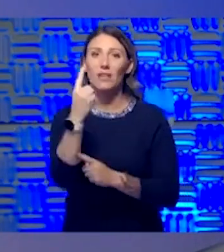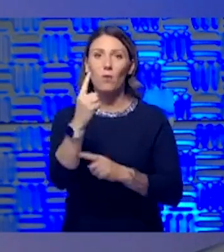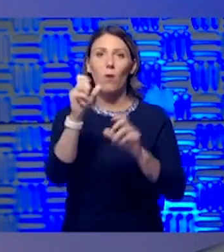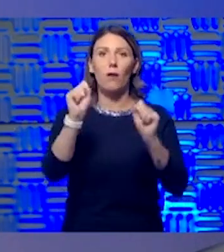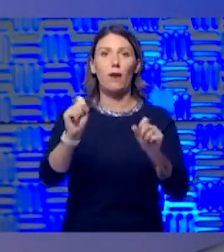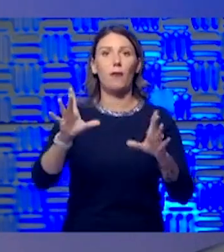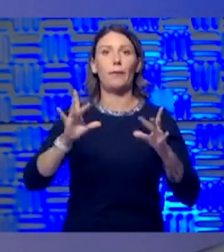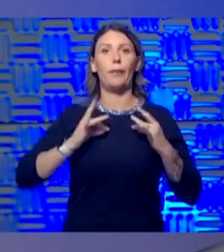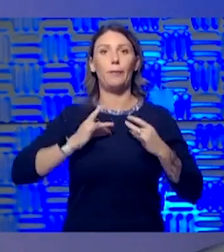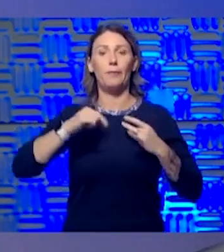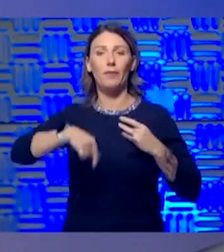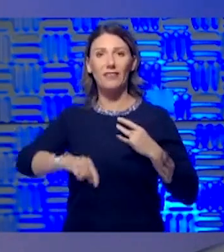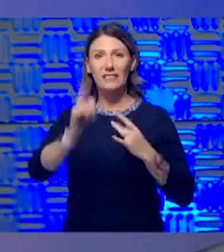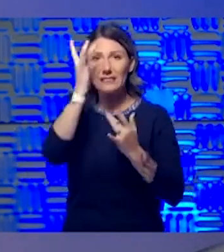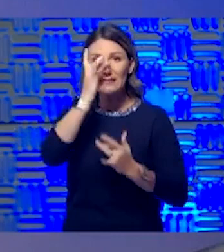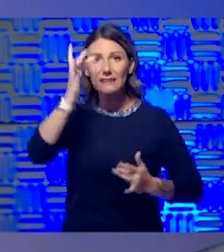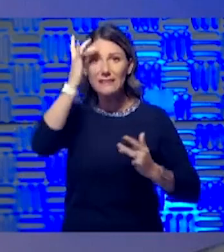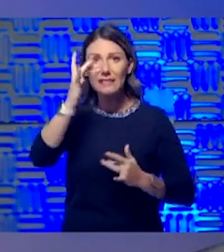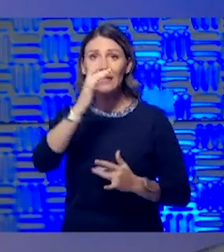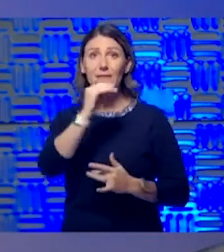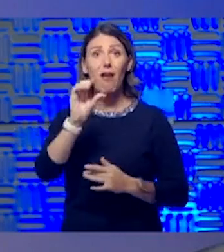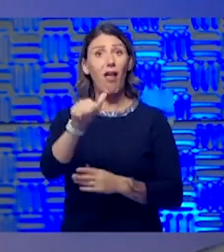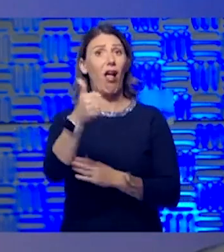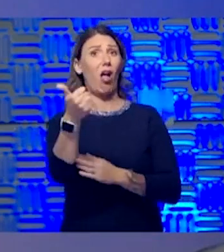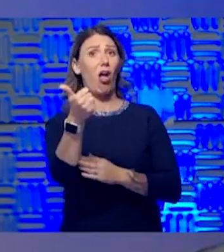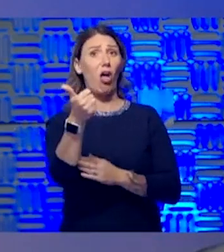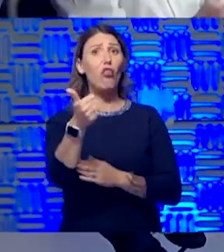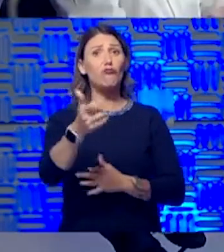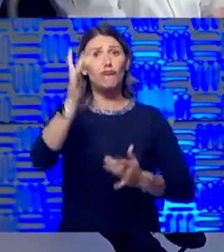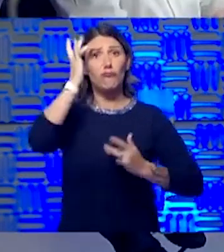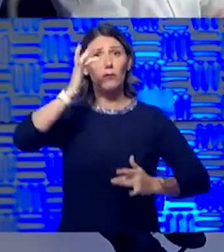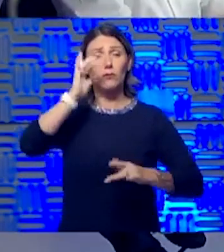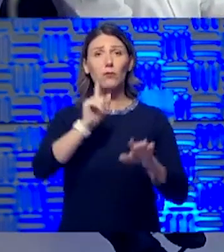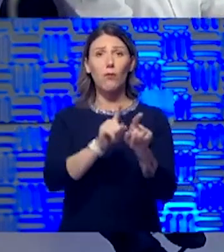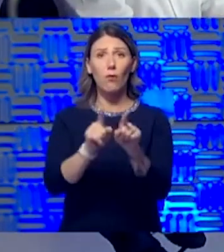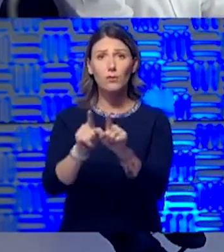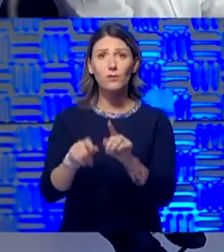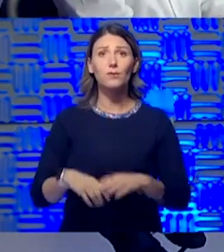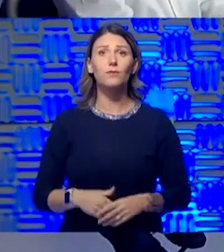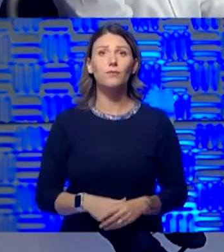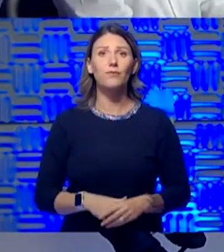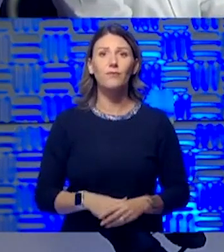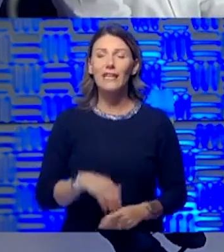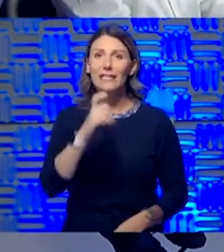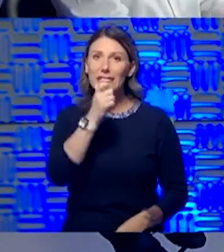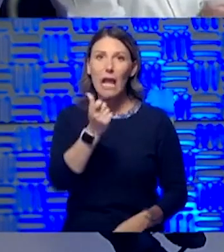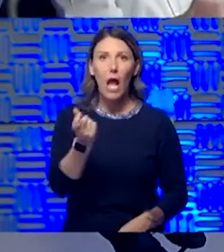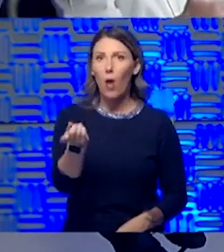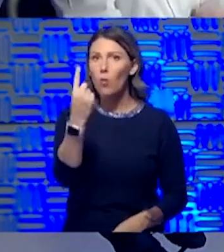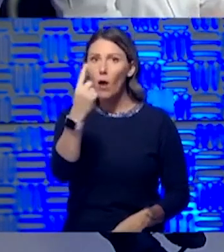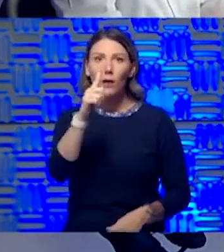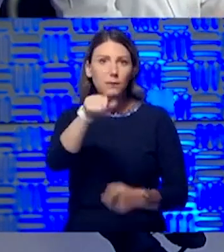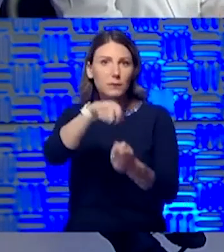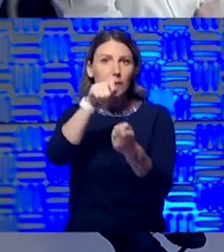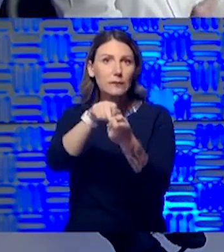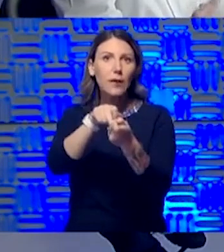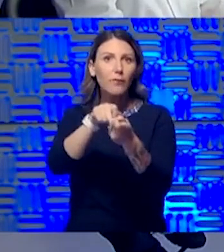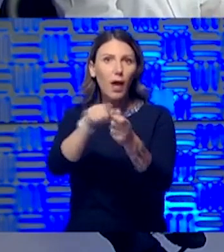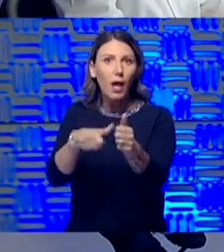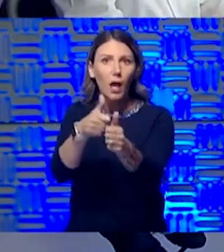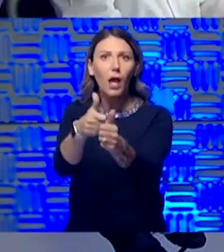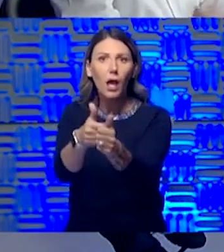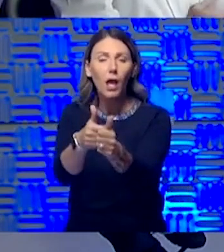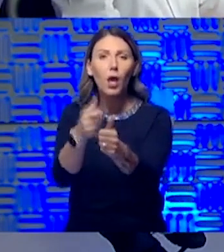disease and susceptible to illness. And it's not to one particular person or